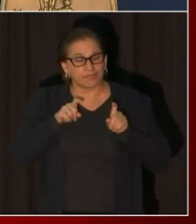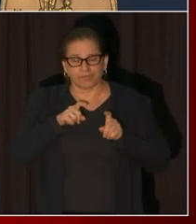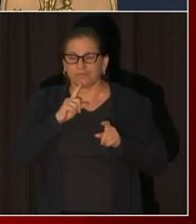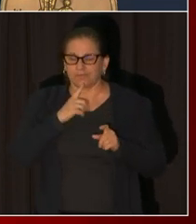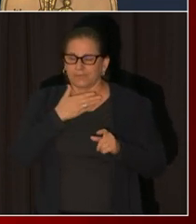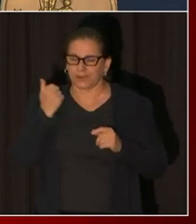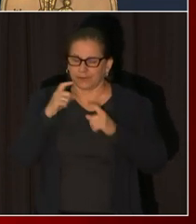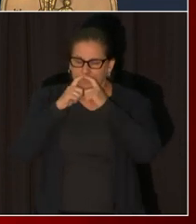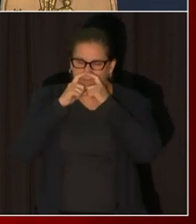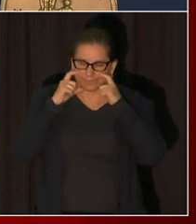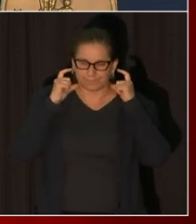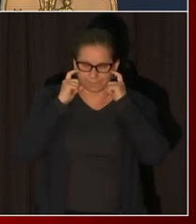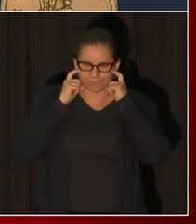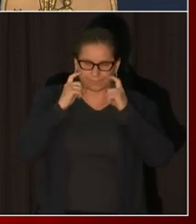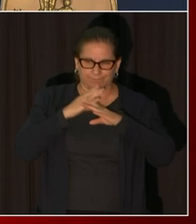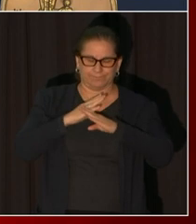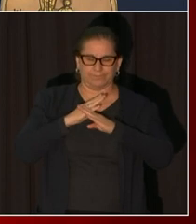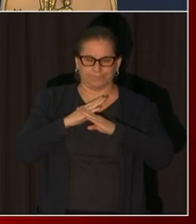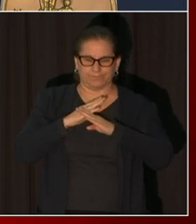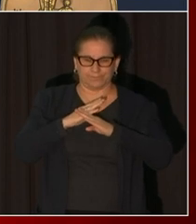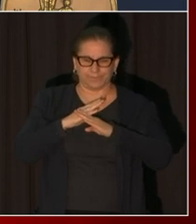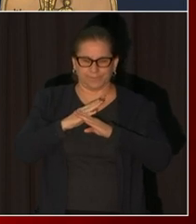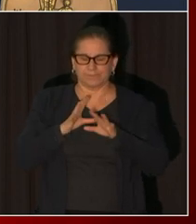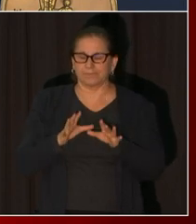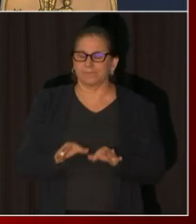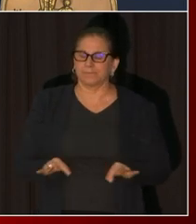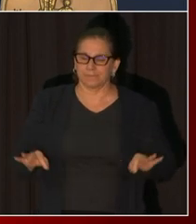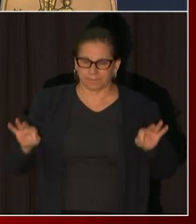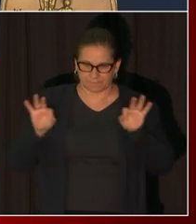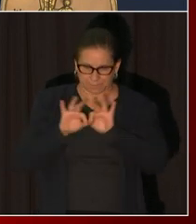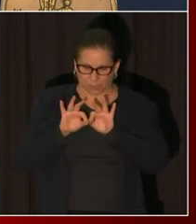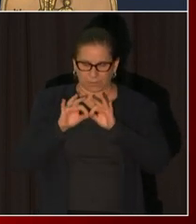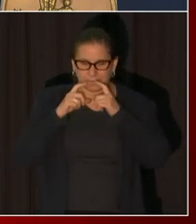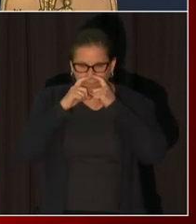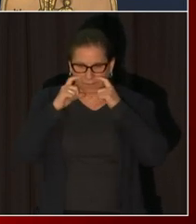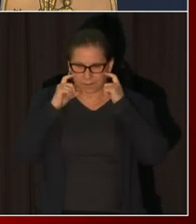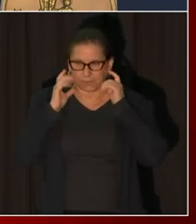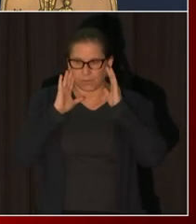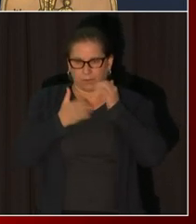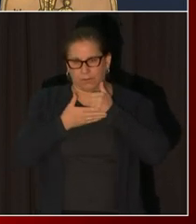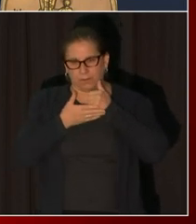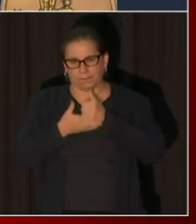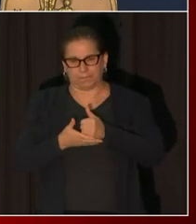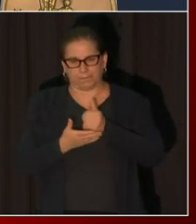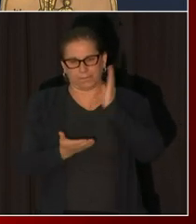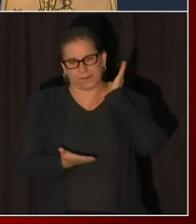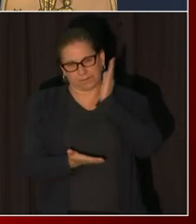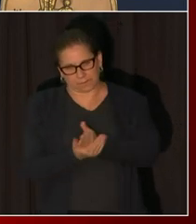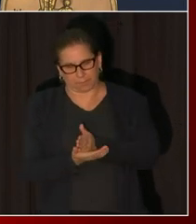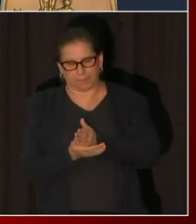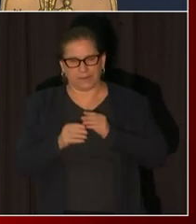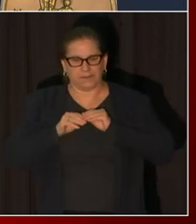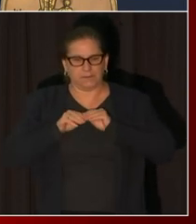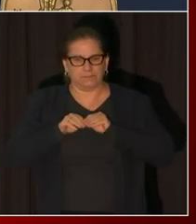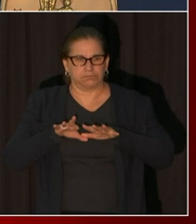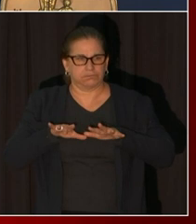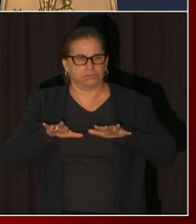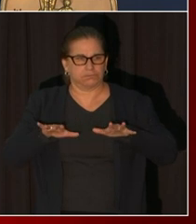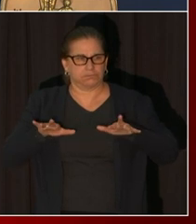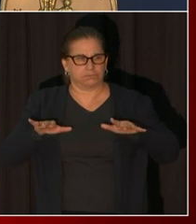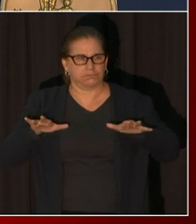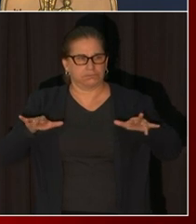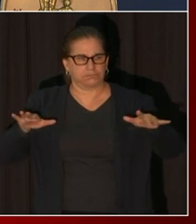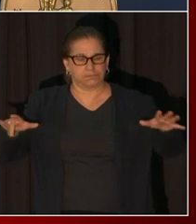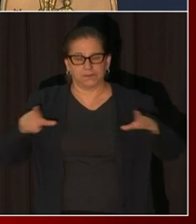you. But we know that wearing non-medical masks can help stop the spread of COVID-19. So asymptomatic